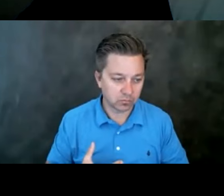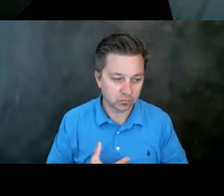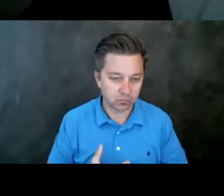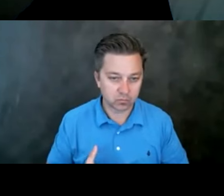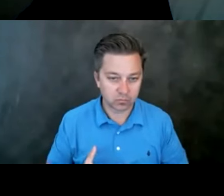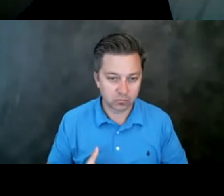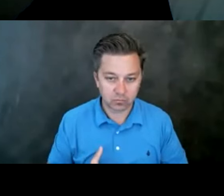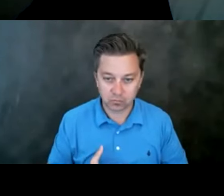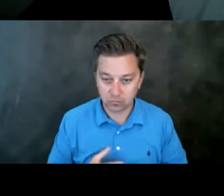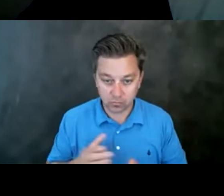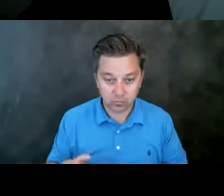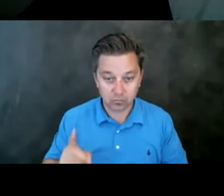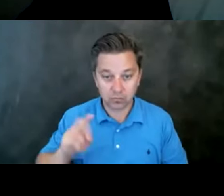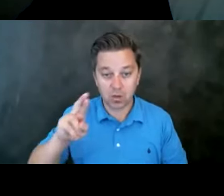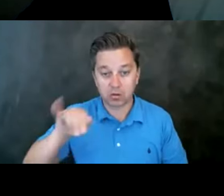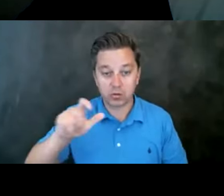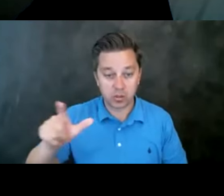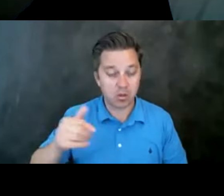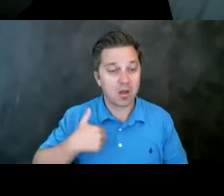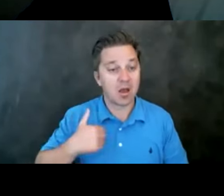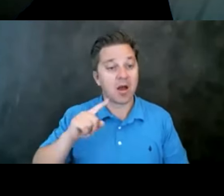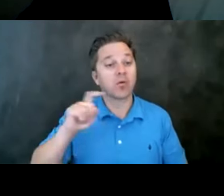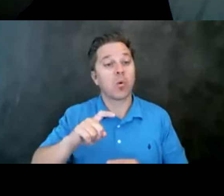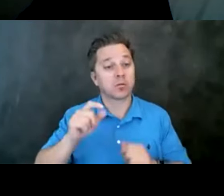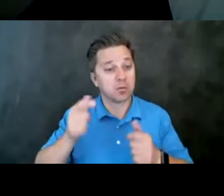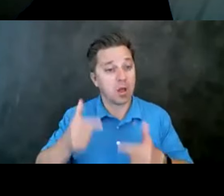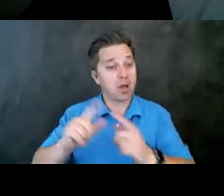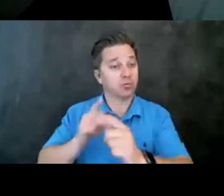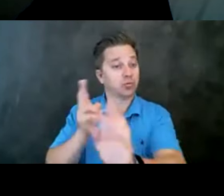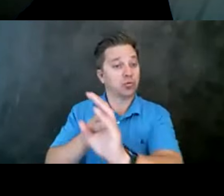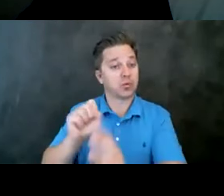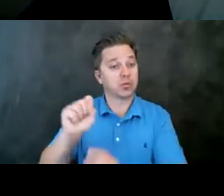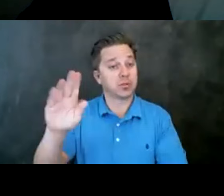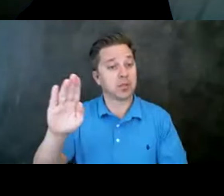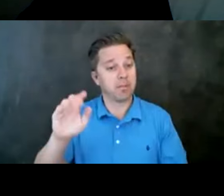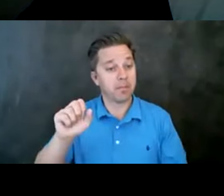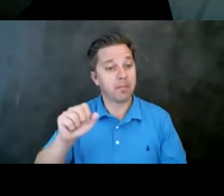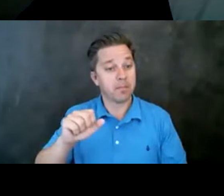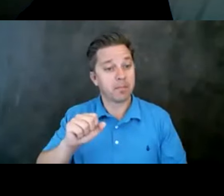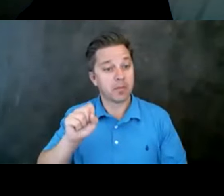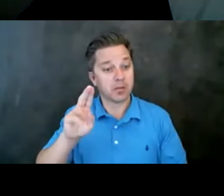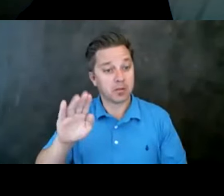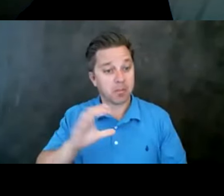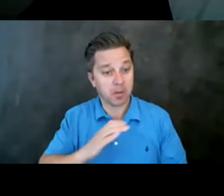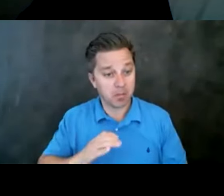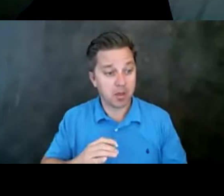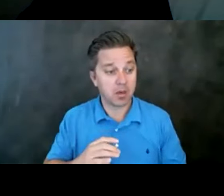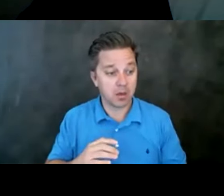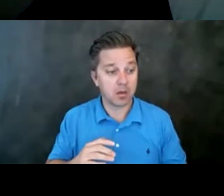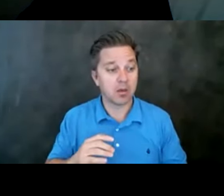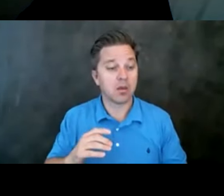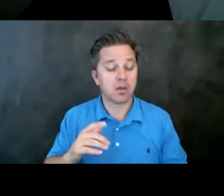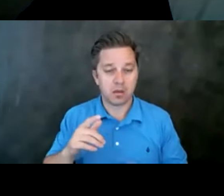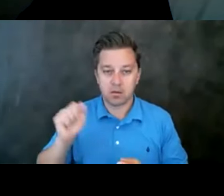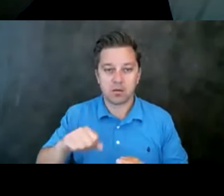So there is a question. we allowed to join these subcommittees committees or find out the dates and times that they join? Yep. So